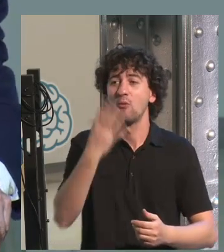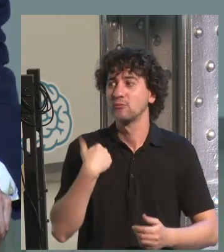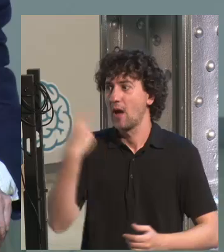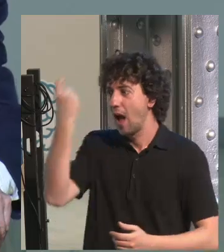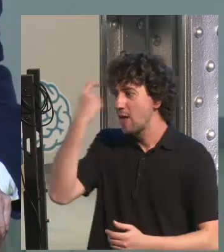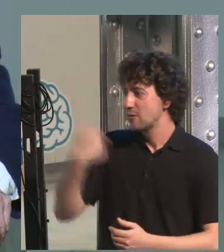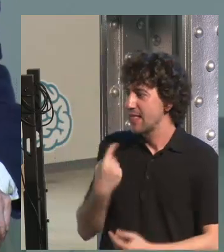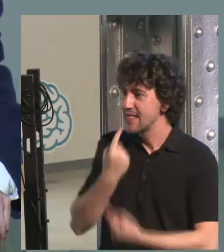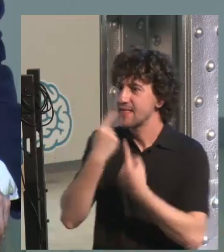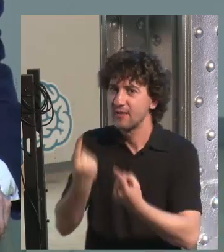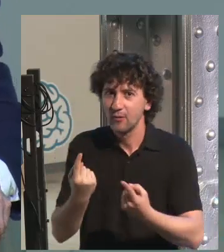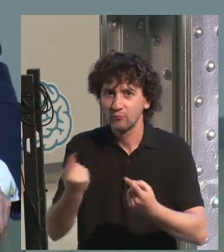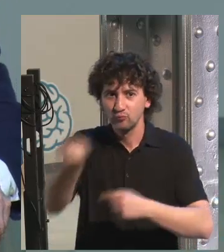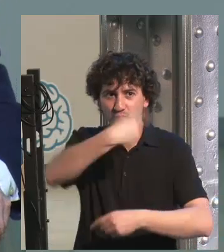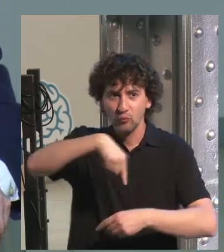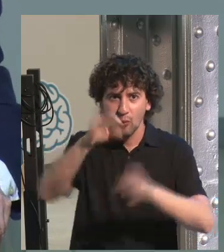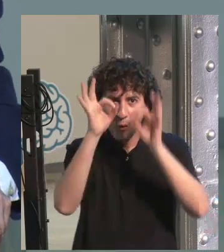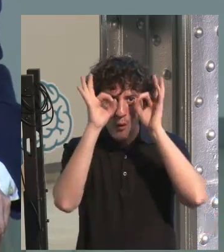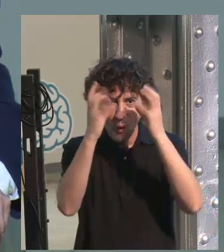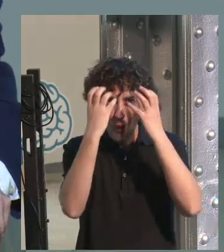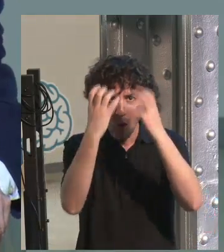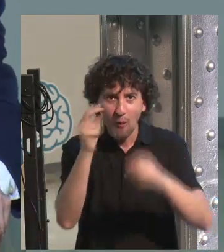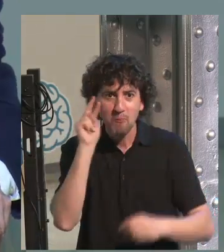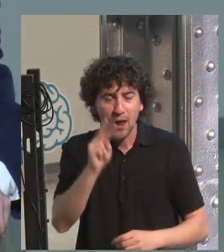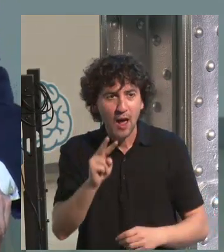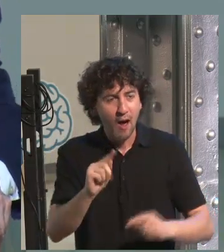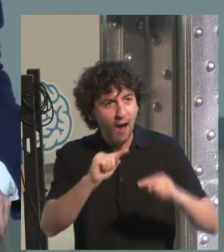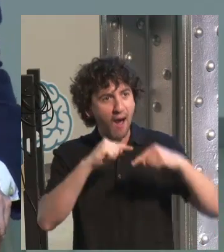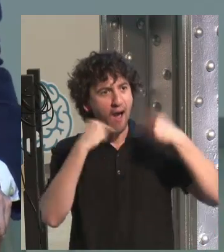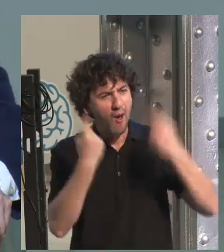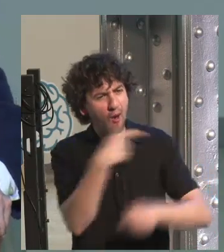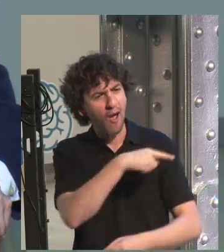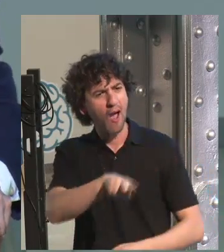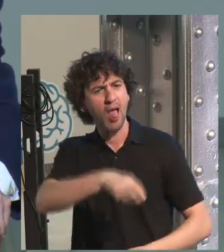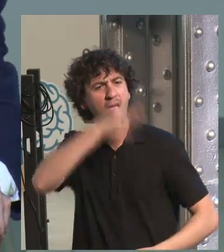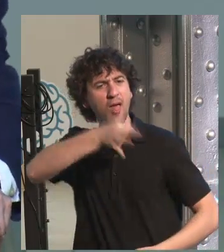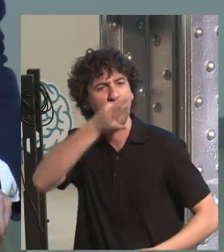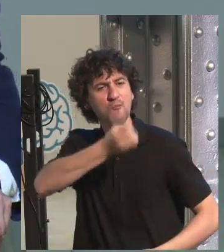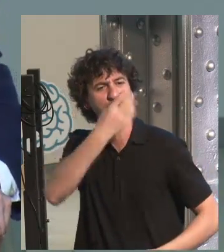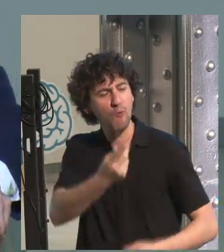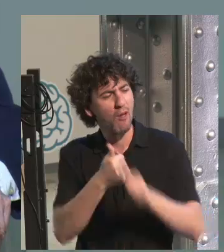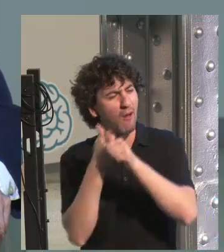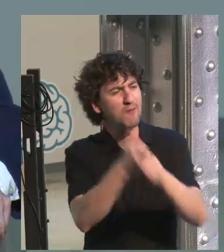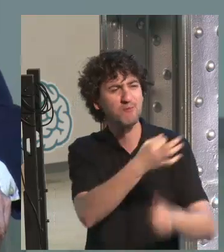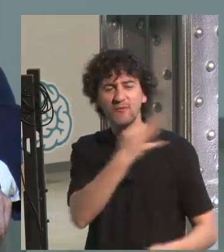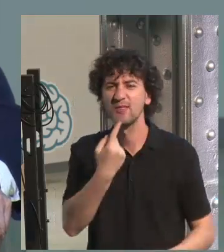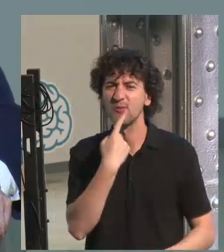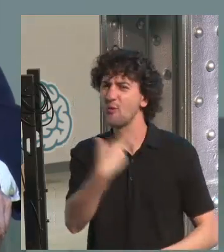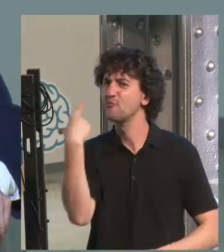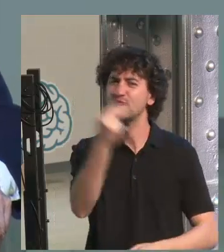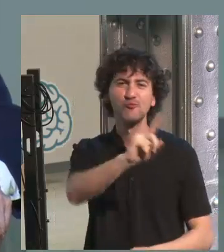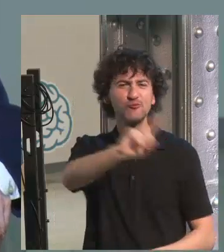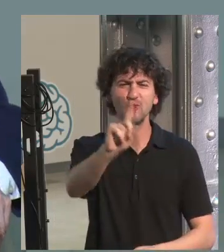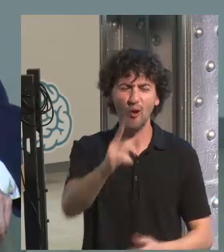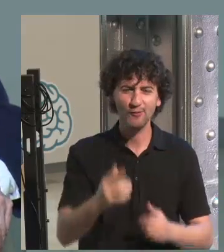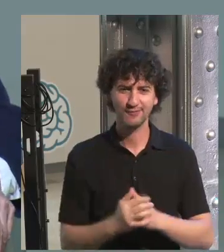And some of you, as I say to my students that are looking at me,